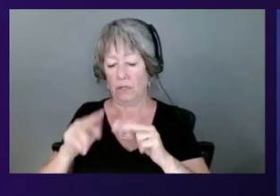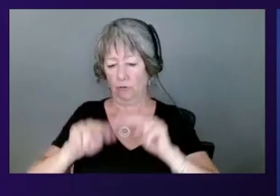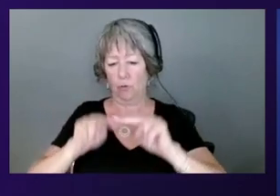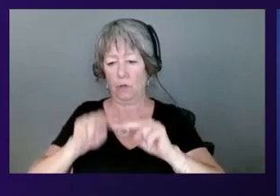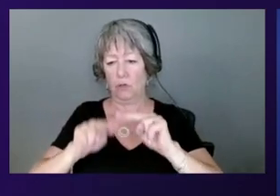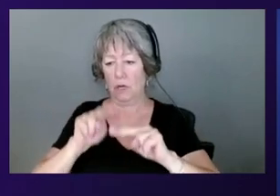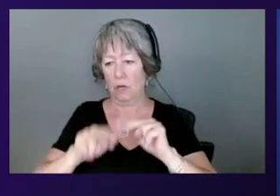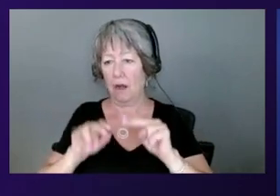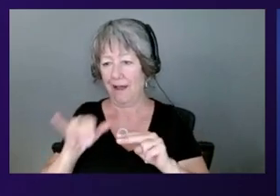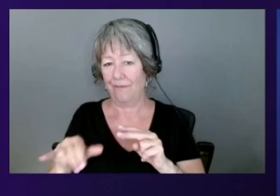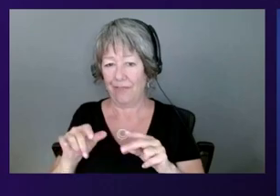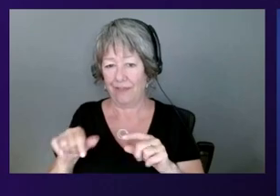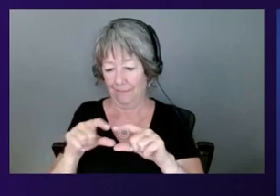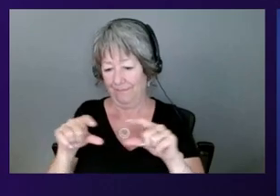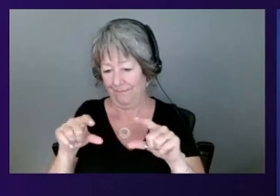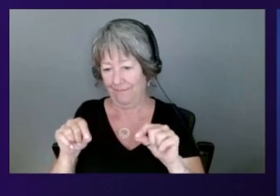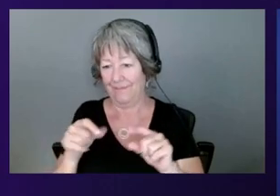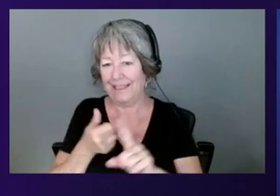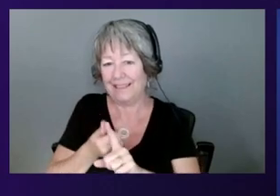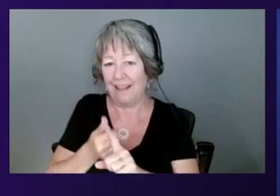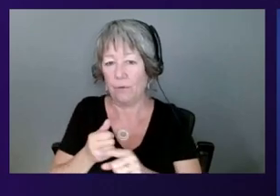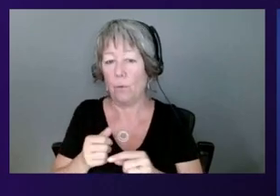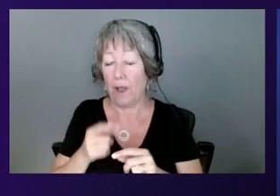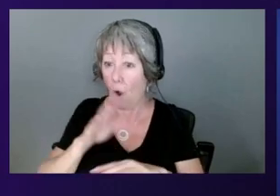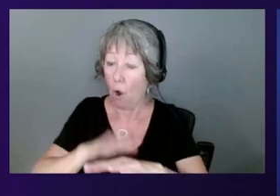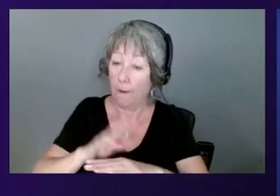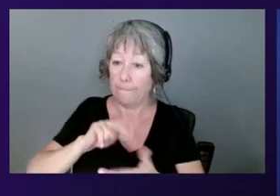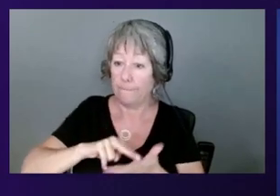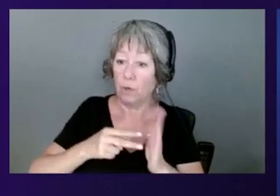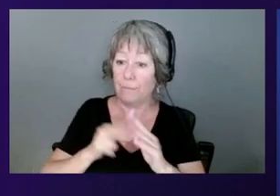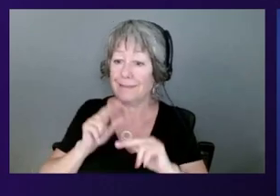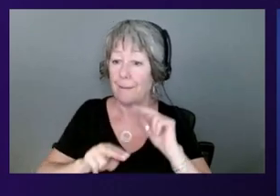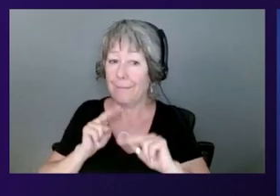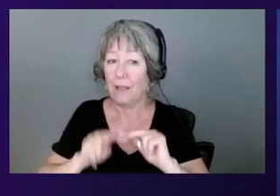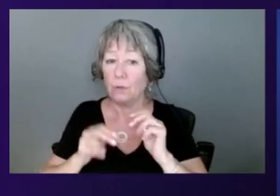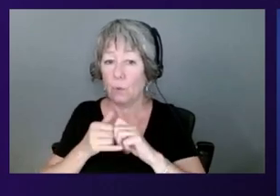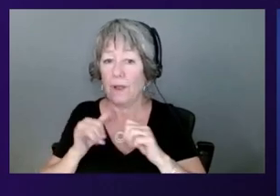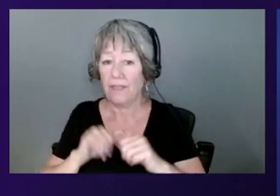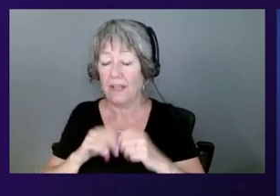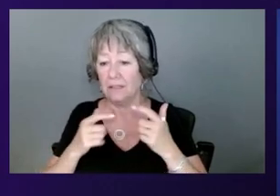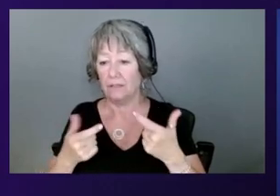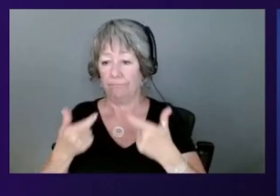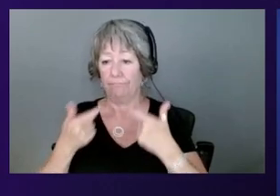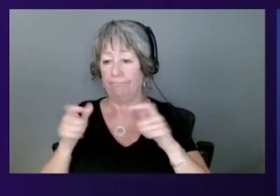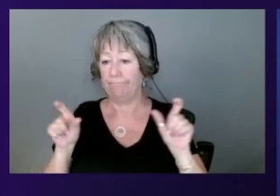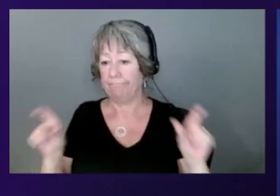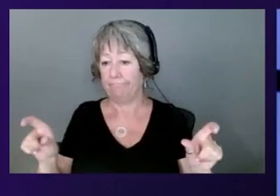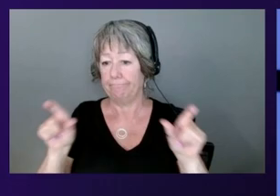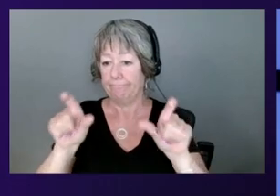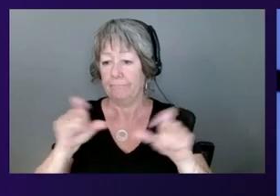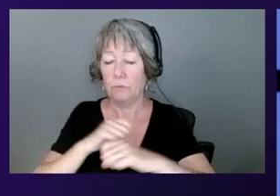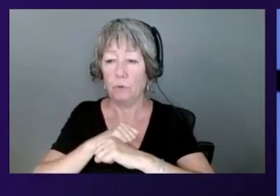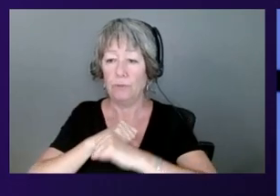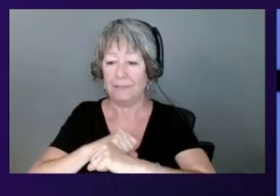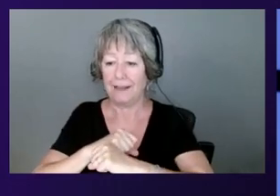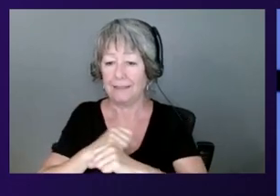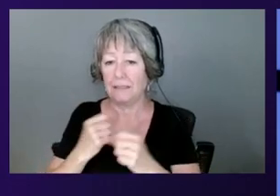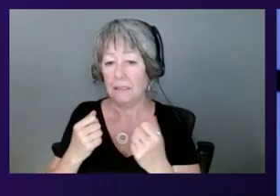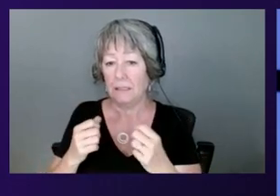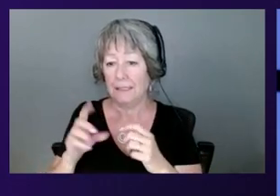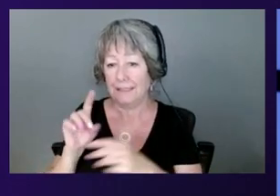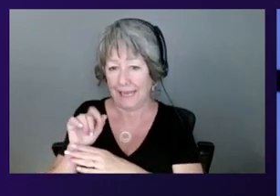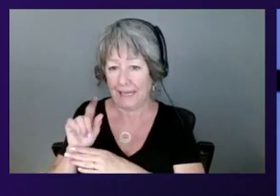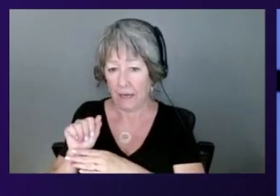how, you we purposely built this with this access, with a lack of access to protect data. So we mentioned earlier